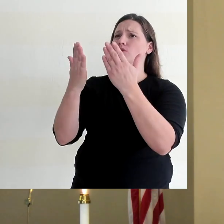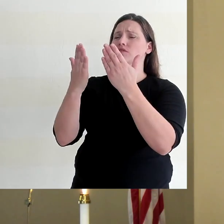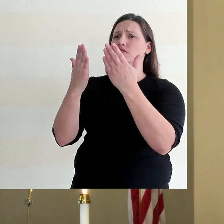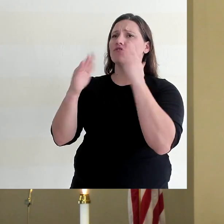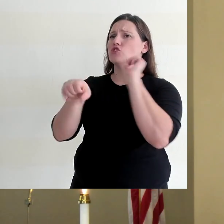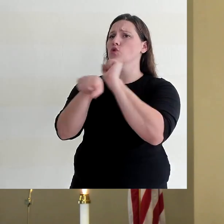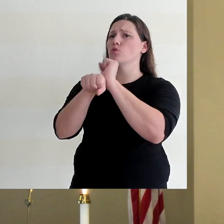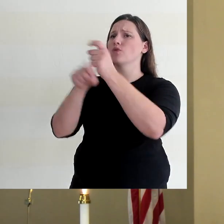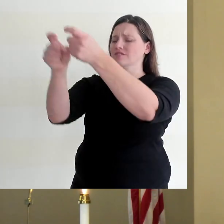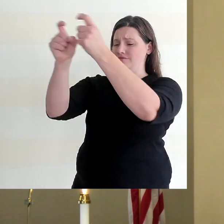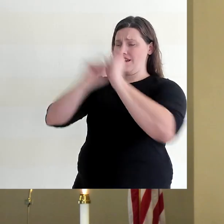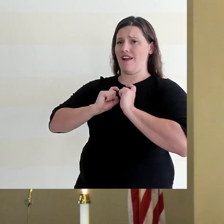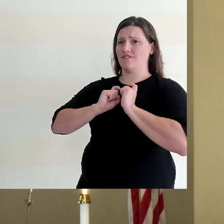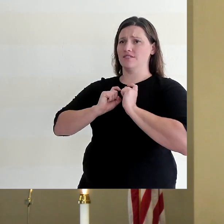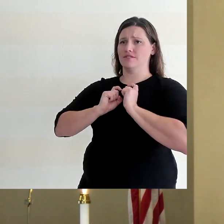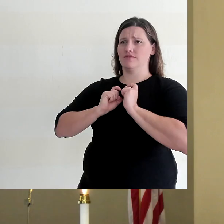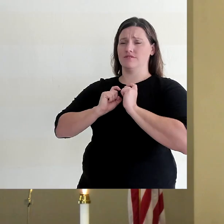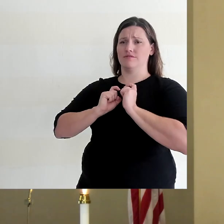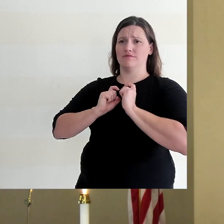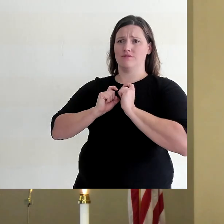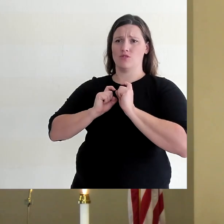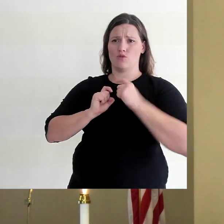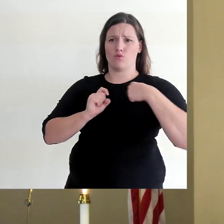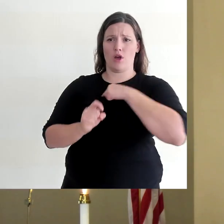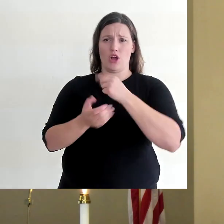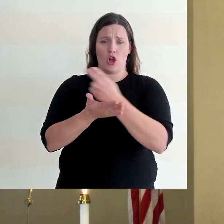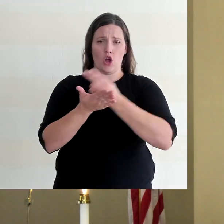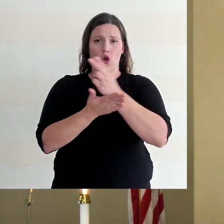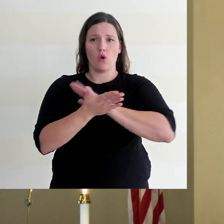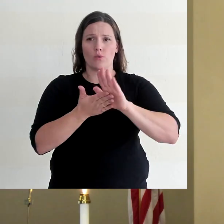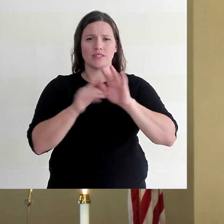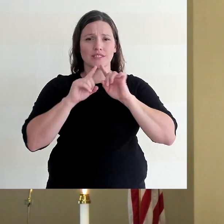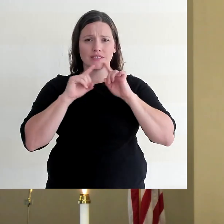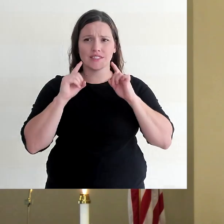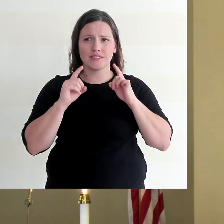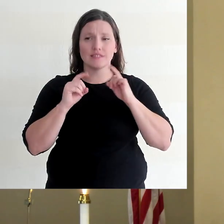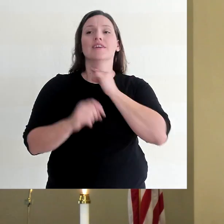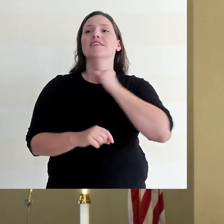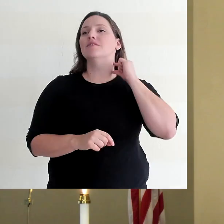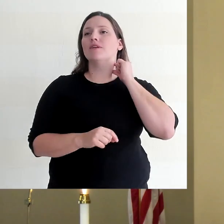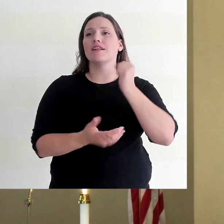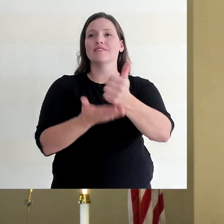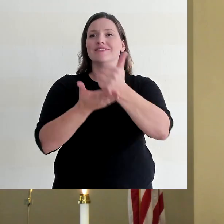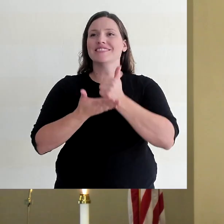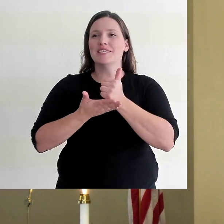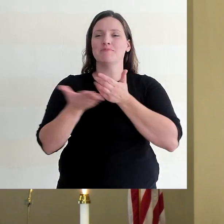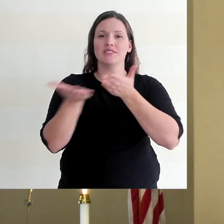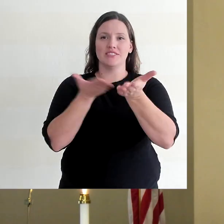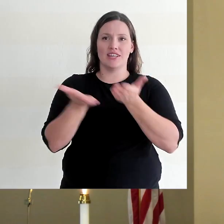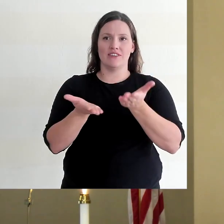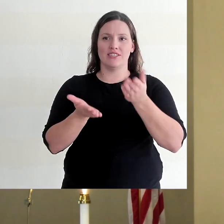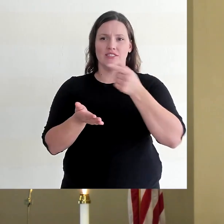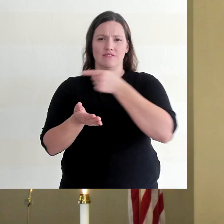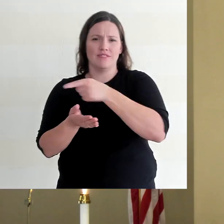us as holy priests. Help us to serve you and love others so that we can be faithful in our